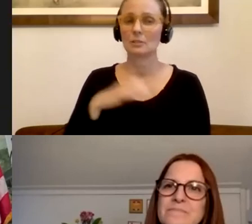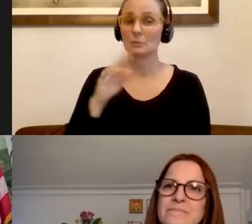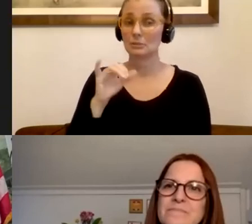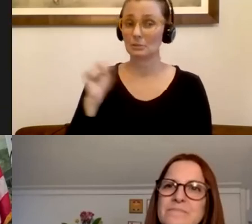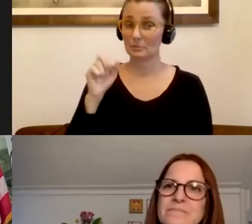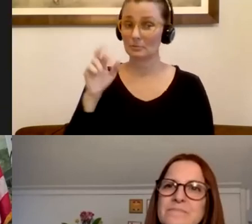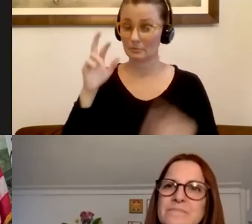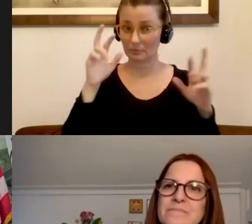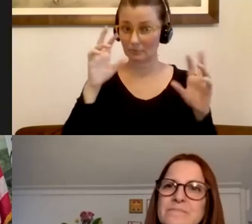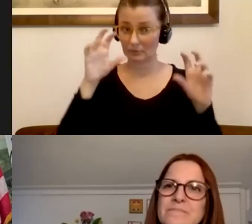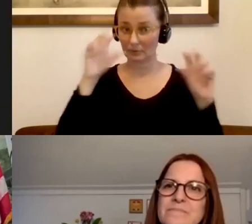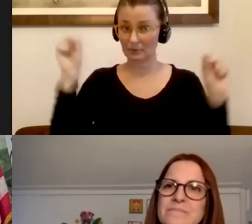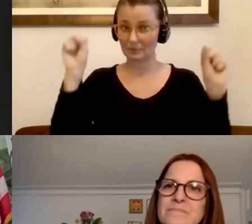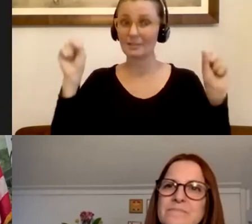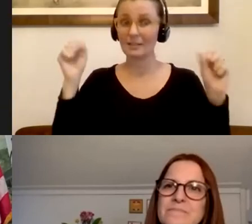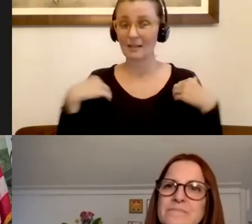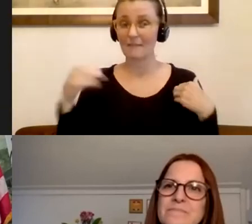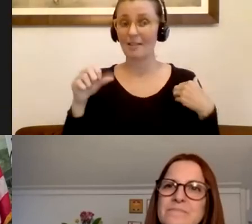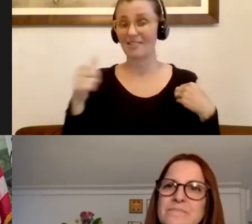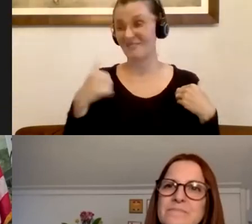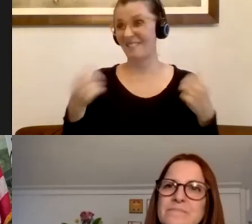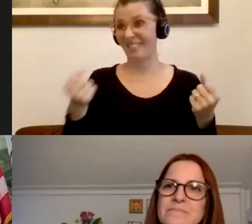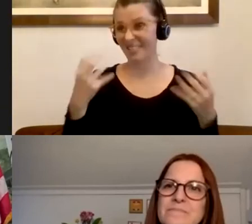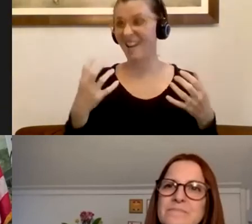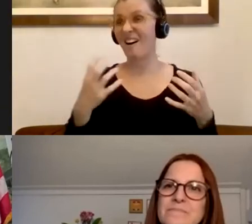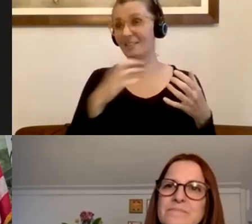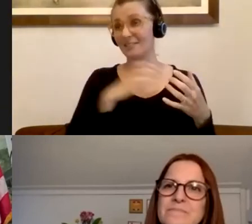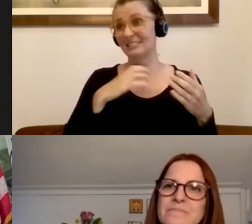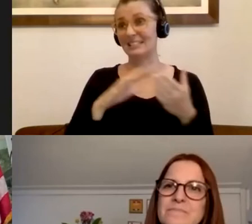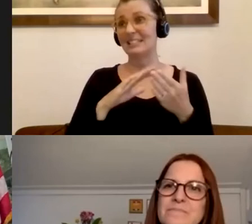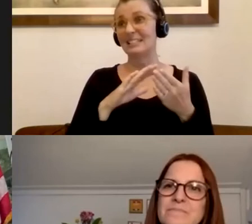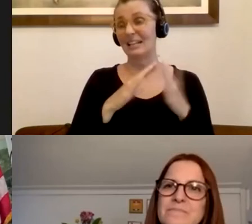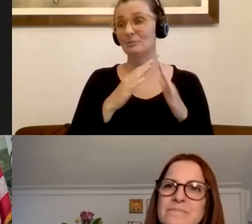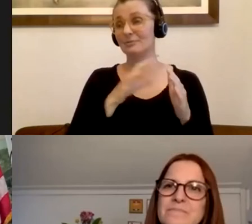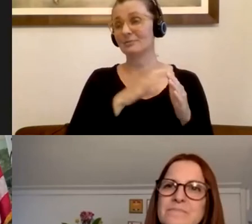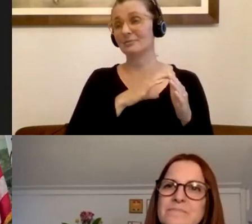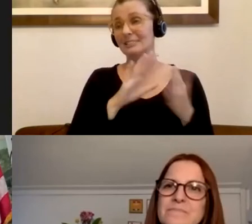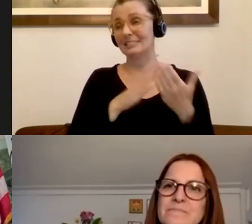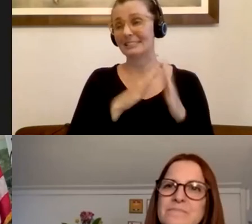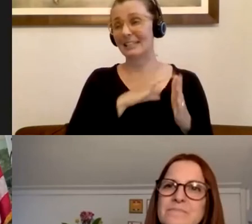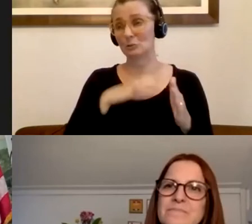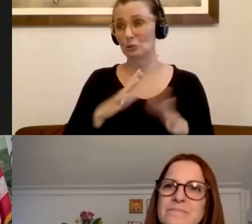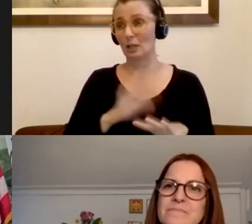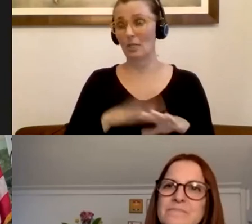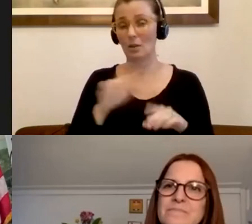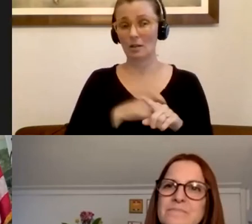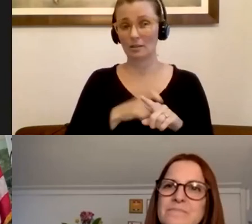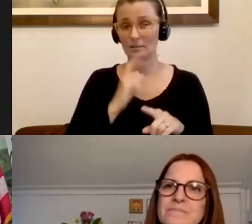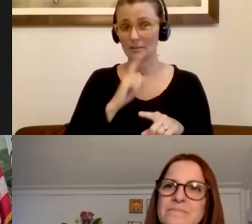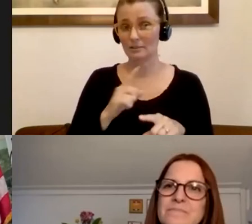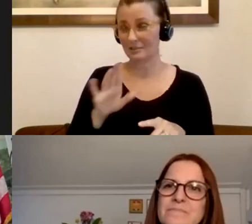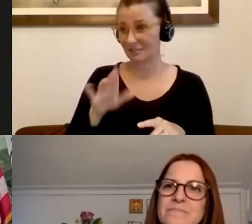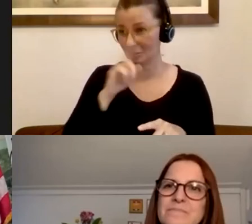we have other, and we're blessed to have a lot of city councilors on this call. And can I ask the city councilors, can you just send us a